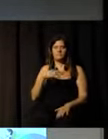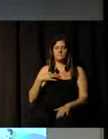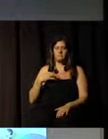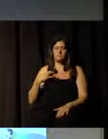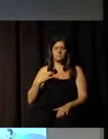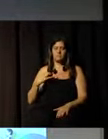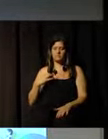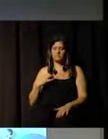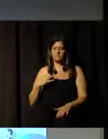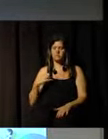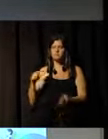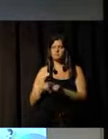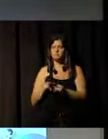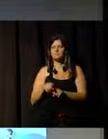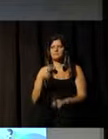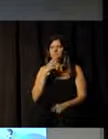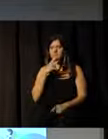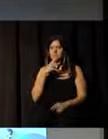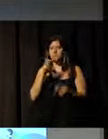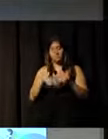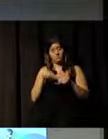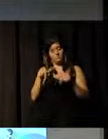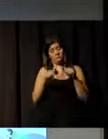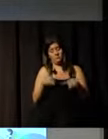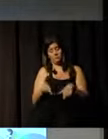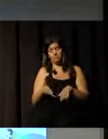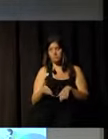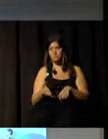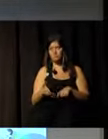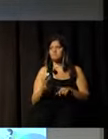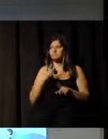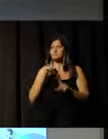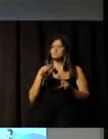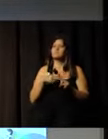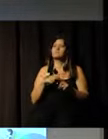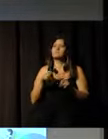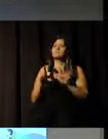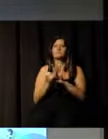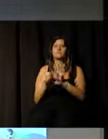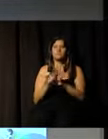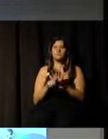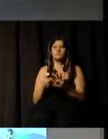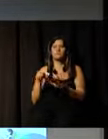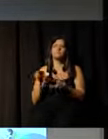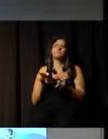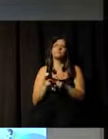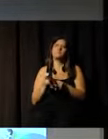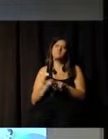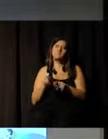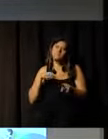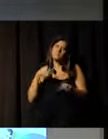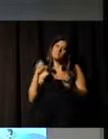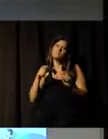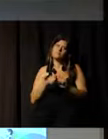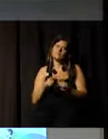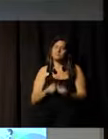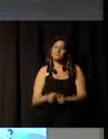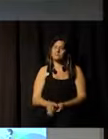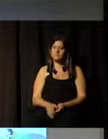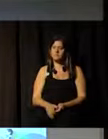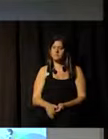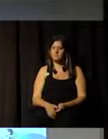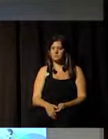these volunteers, their recognition for their work, and legal matters that have to be